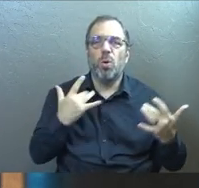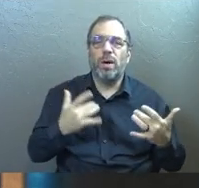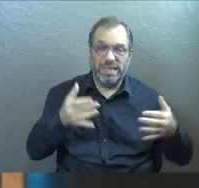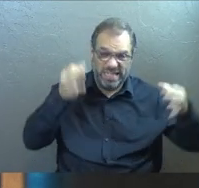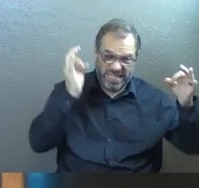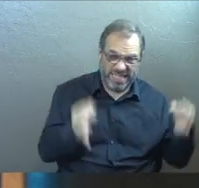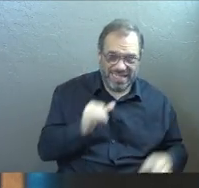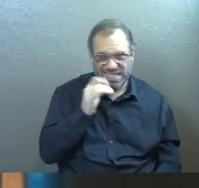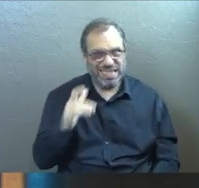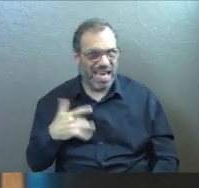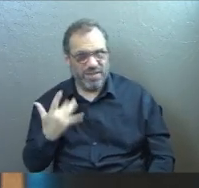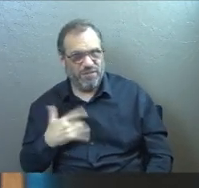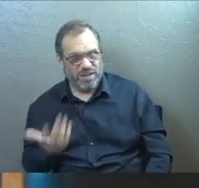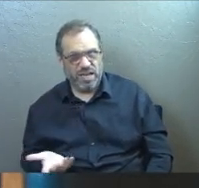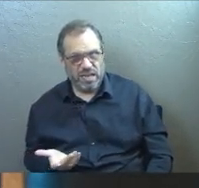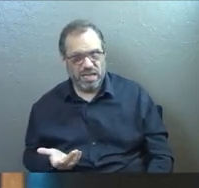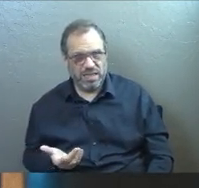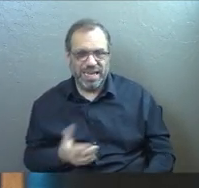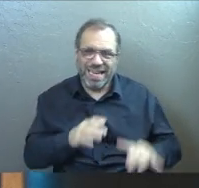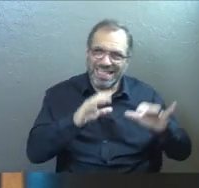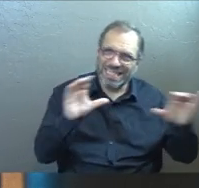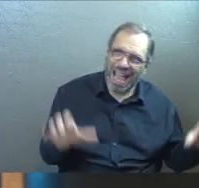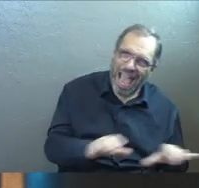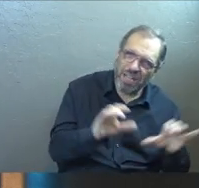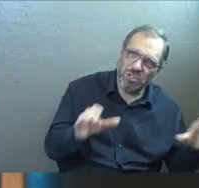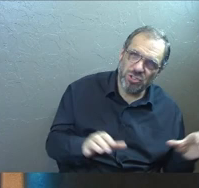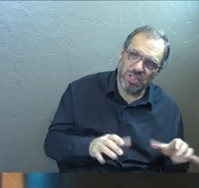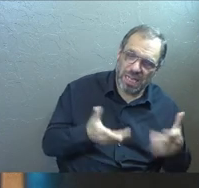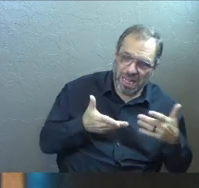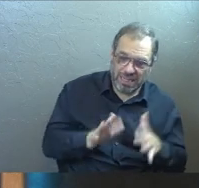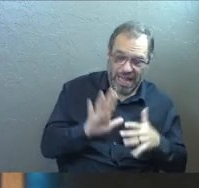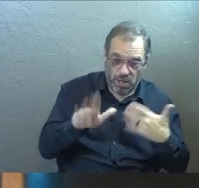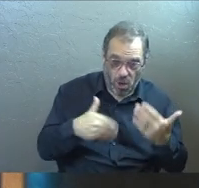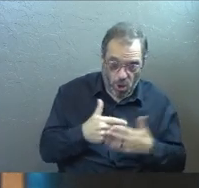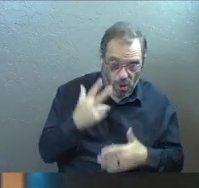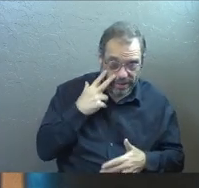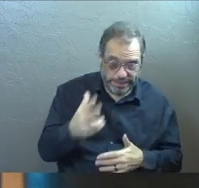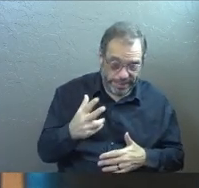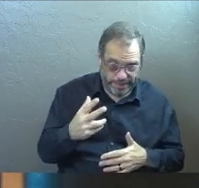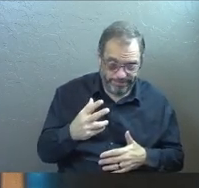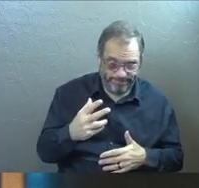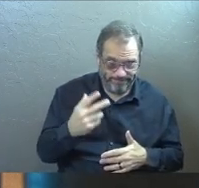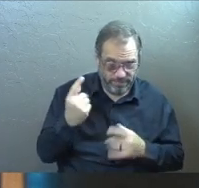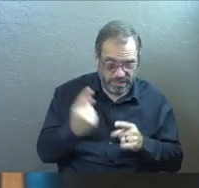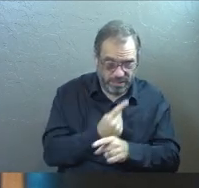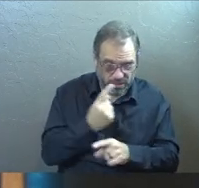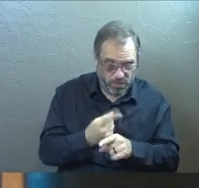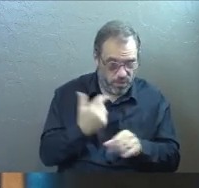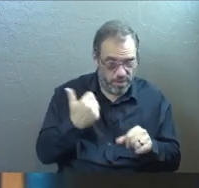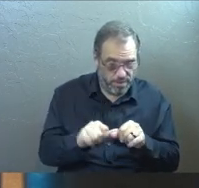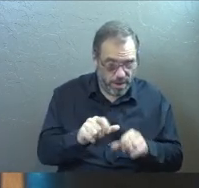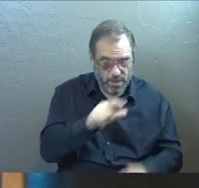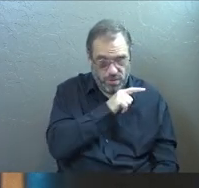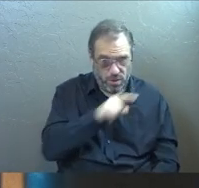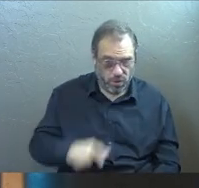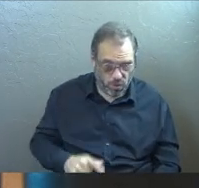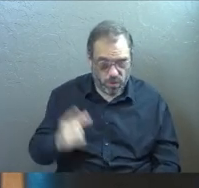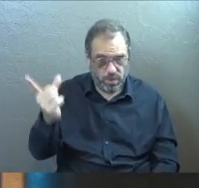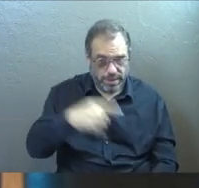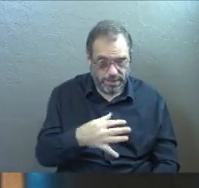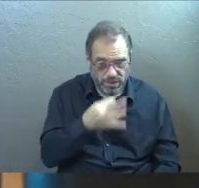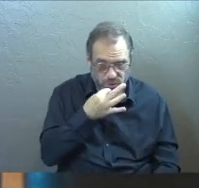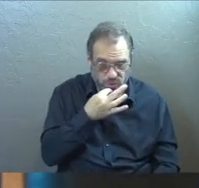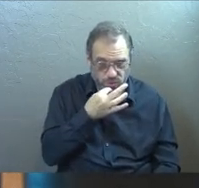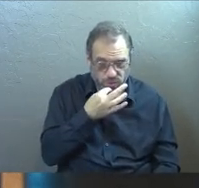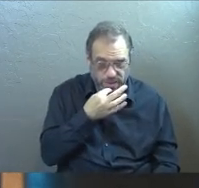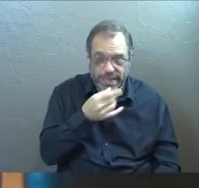not just a feeling. It's an action. Let everyone see that you are considerate in all you do. Remember, the Lord is coming soon.